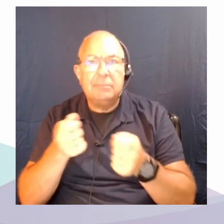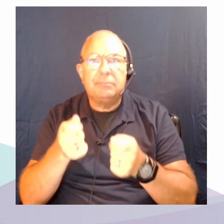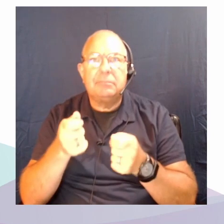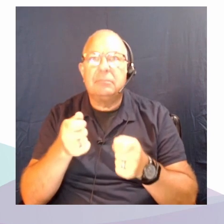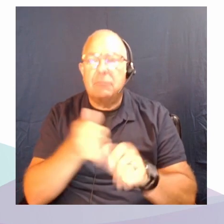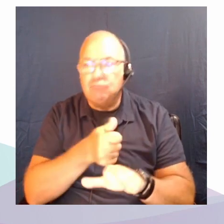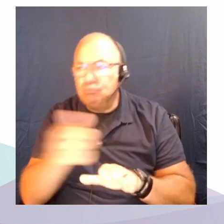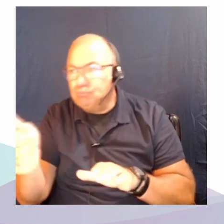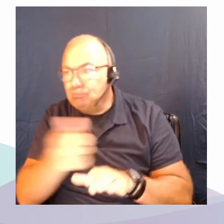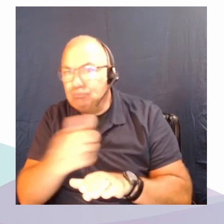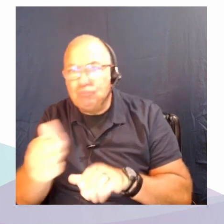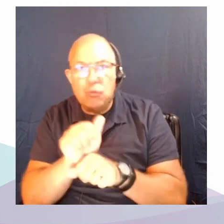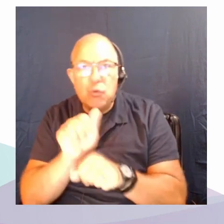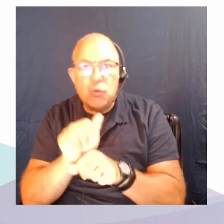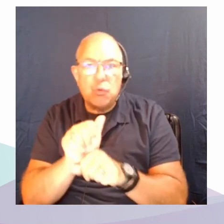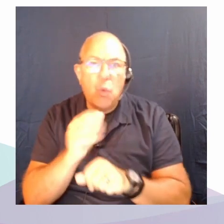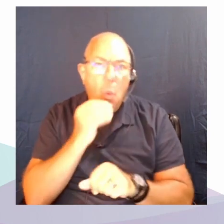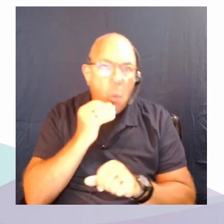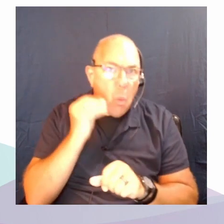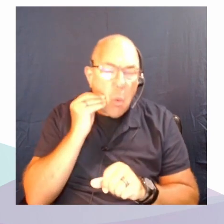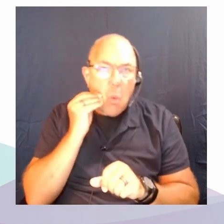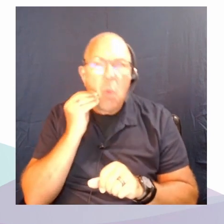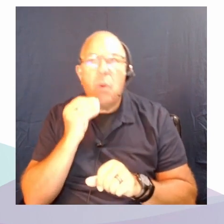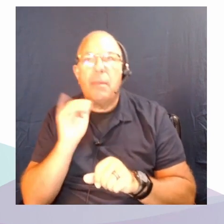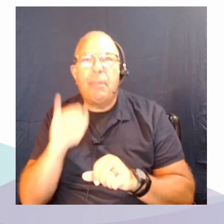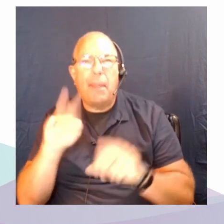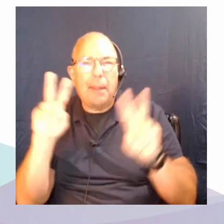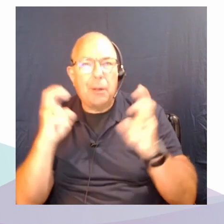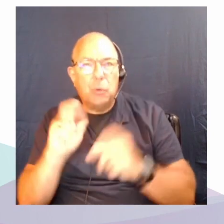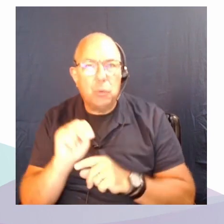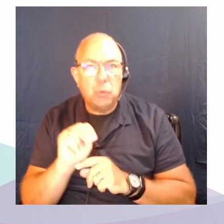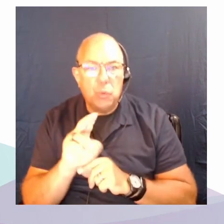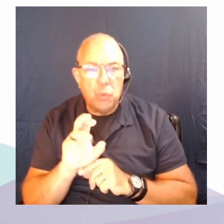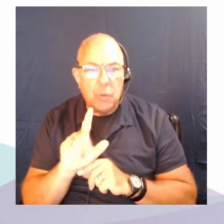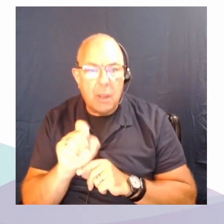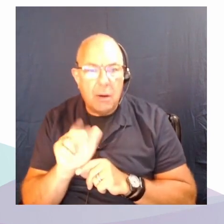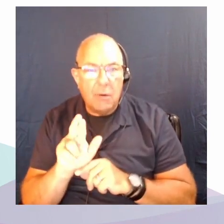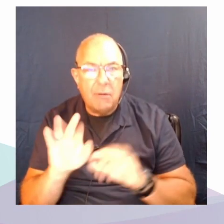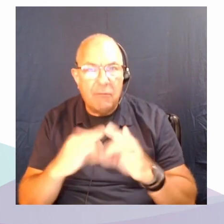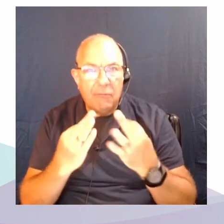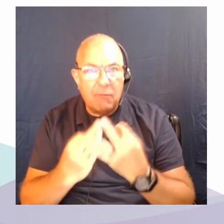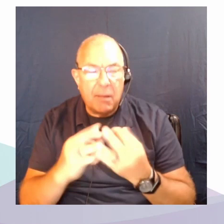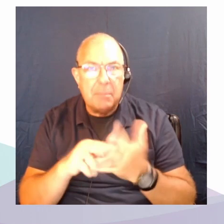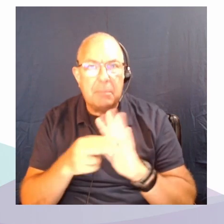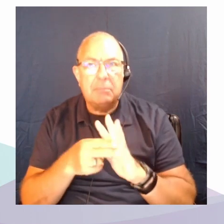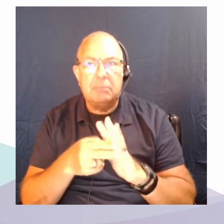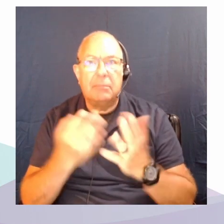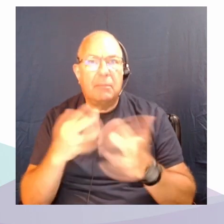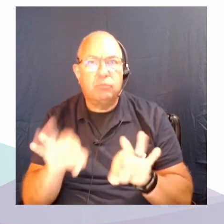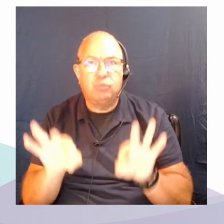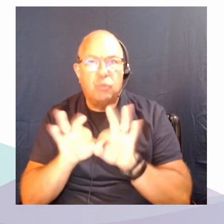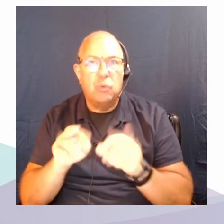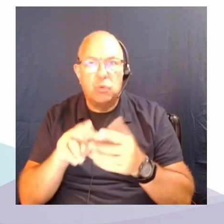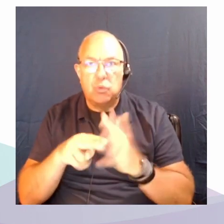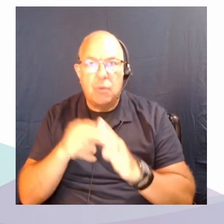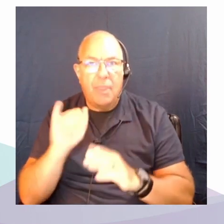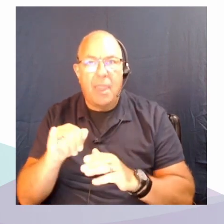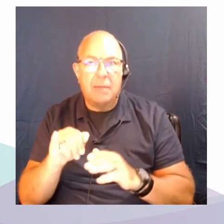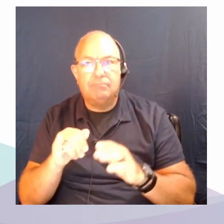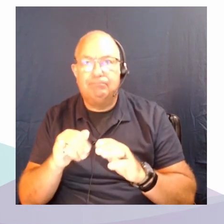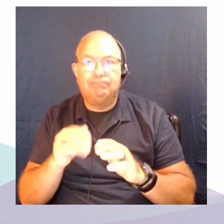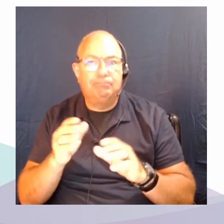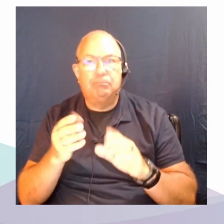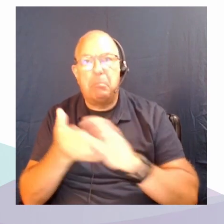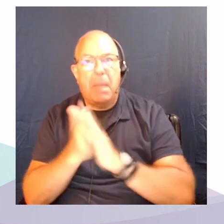management of the nuclear family, and the nuclear family itself has become so intrinsic to the neoliberal construction of personal success. So,